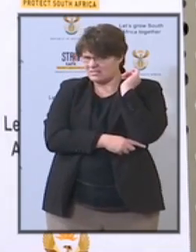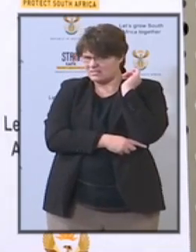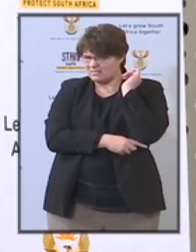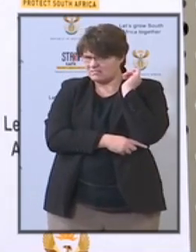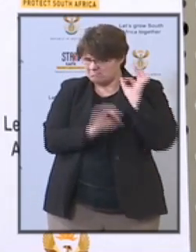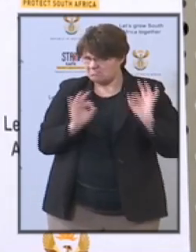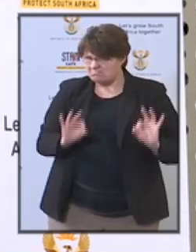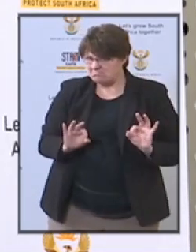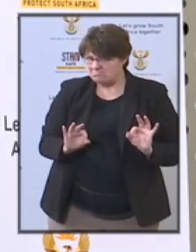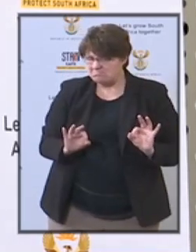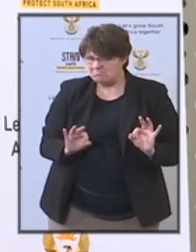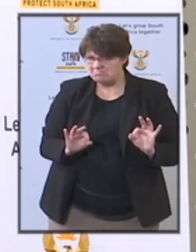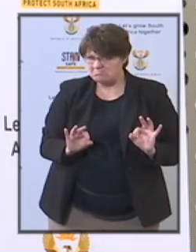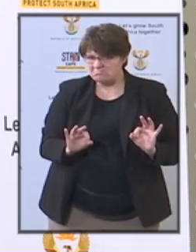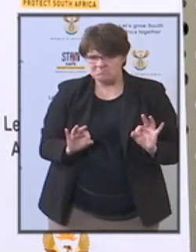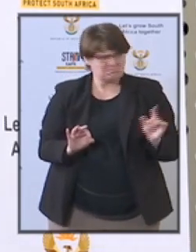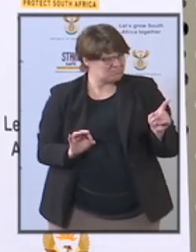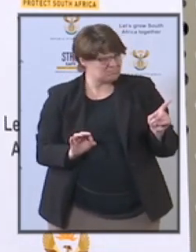mistaken